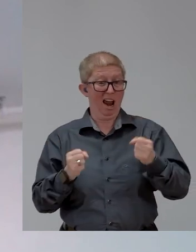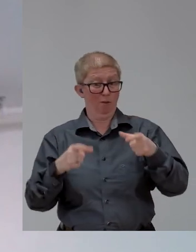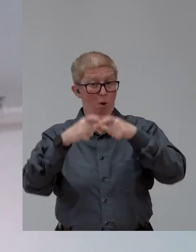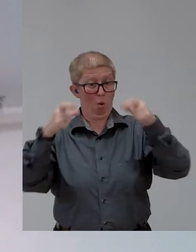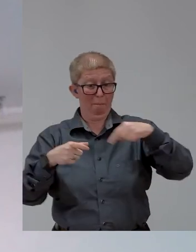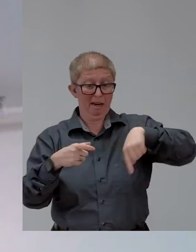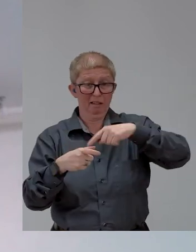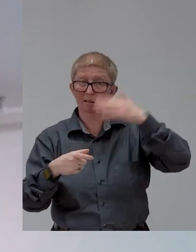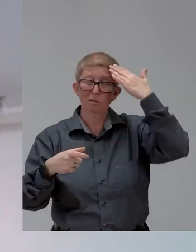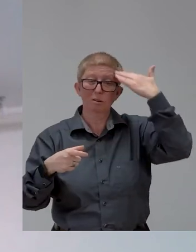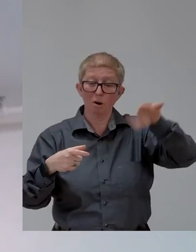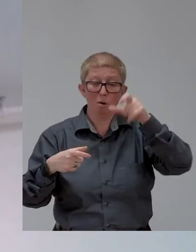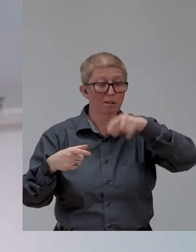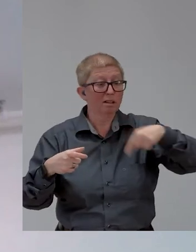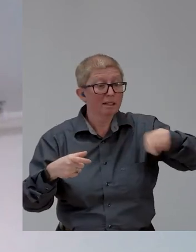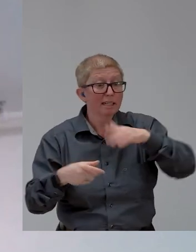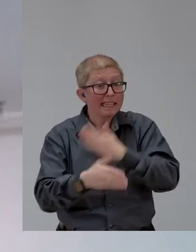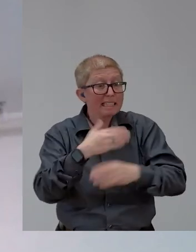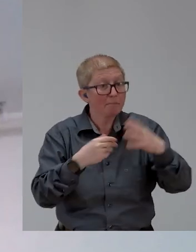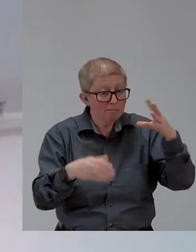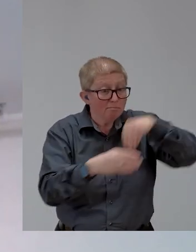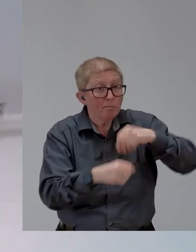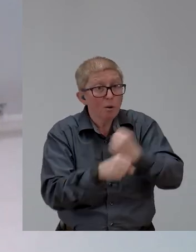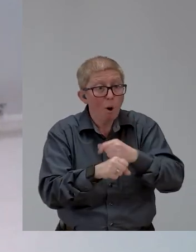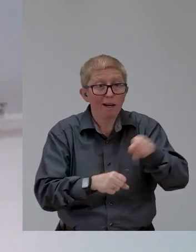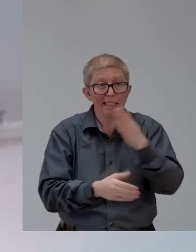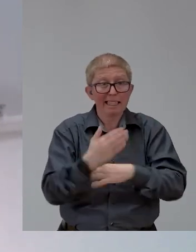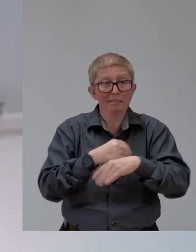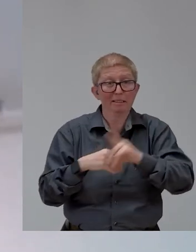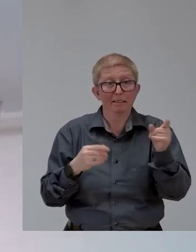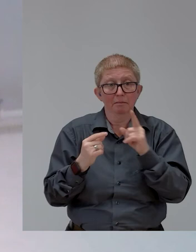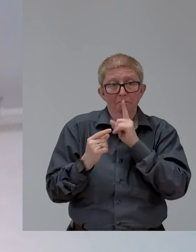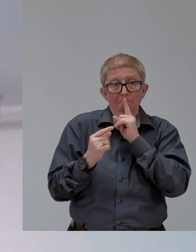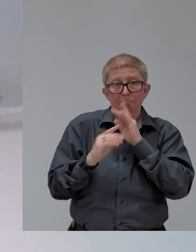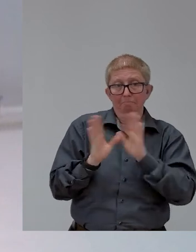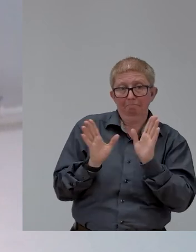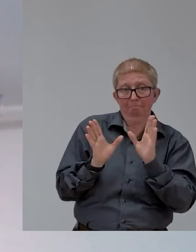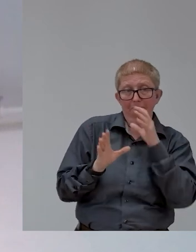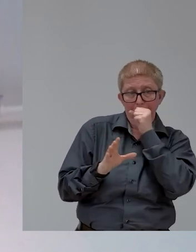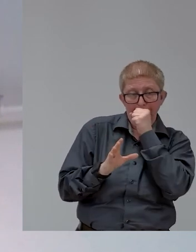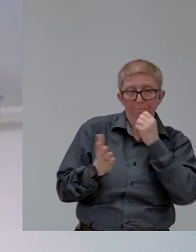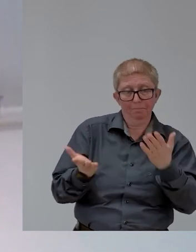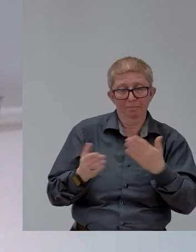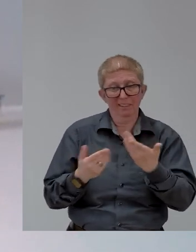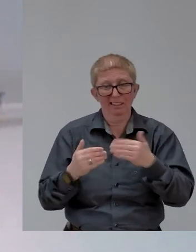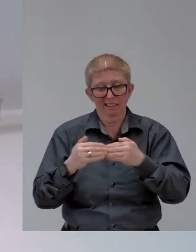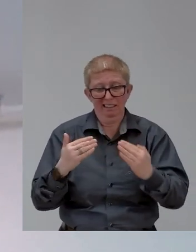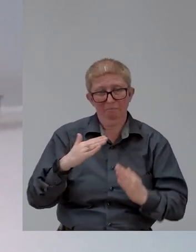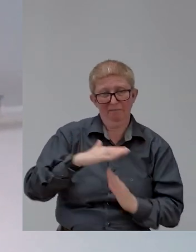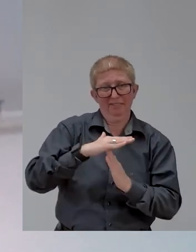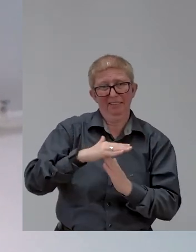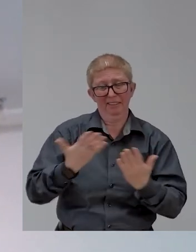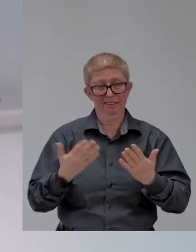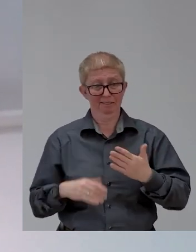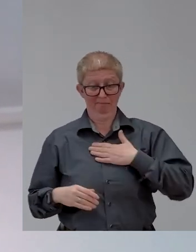it doesn't push the ball forward. And so despite assurances by states under the CRPD, by CEOs under